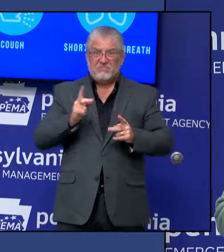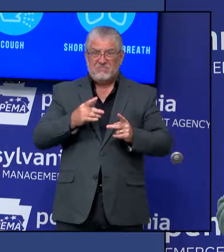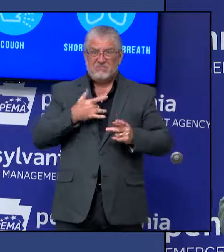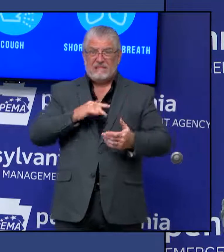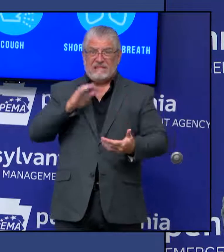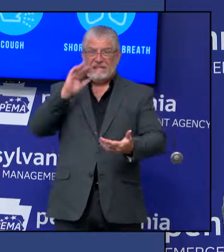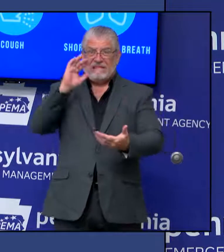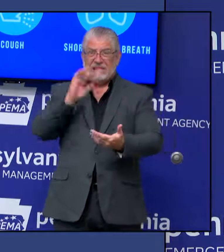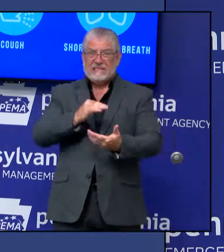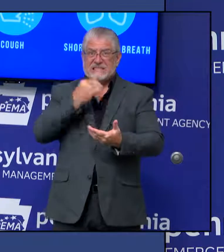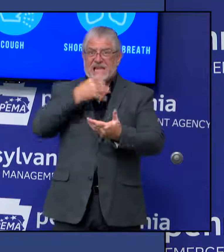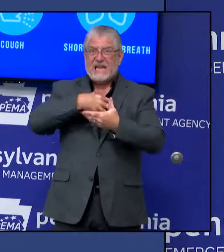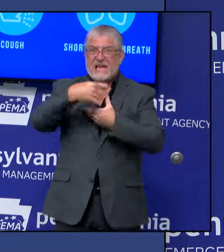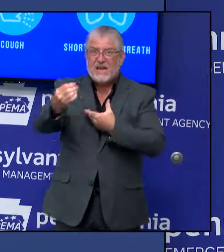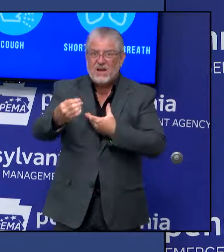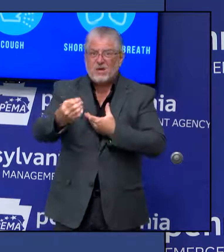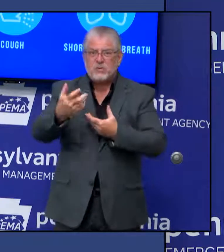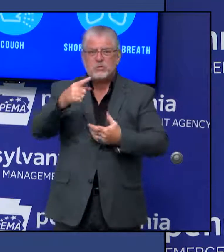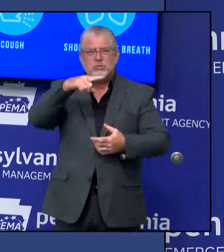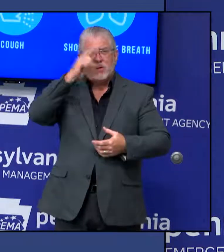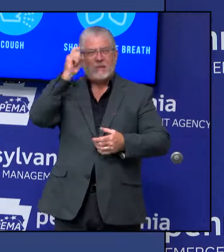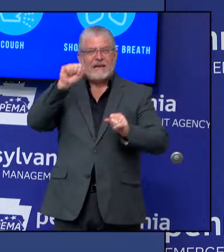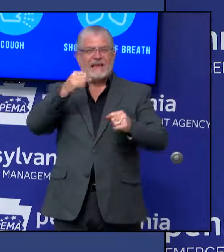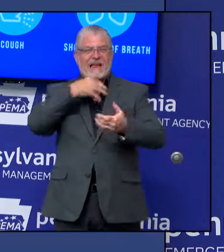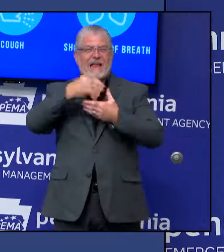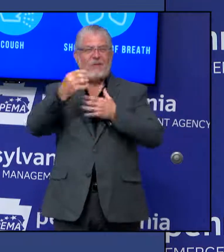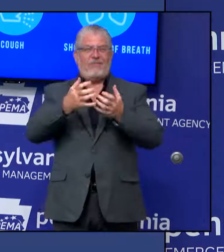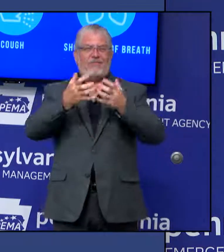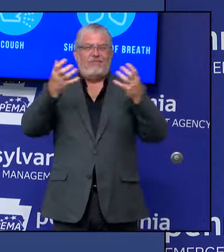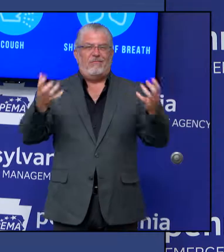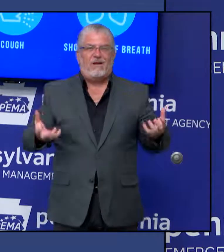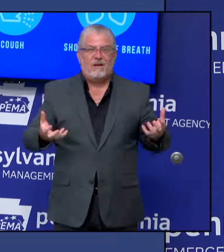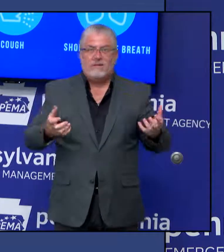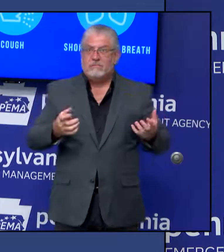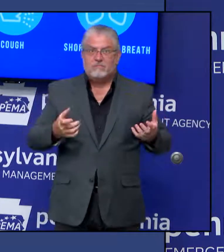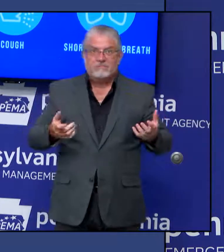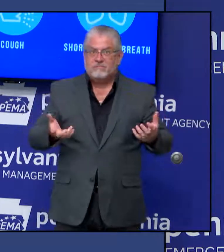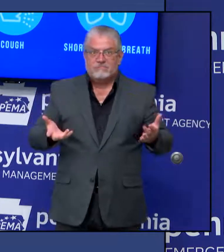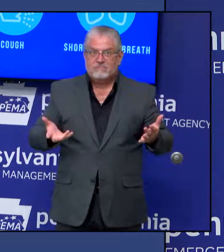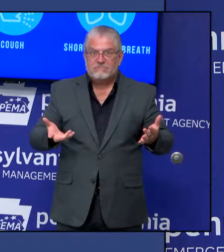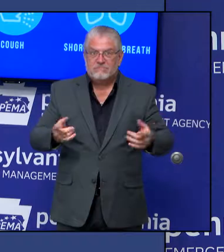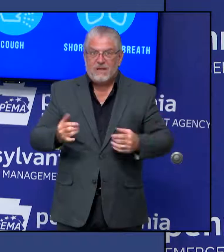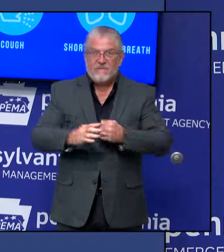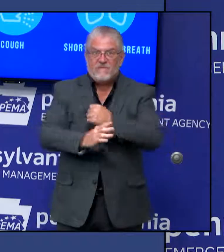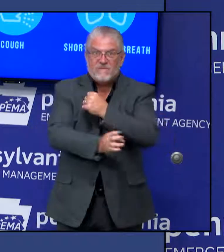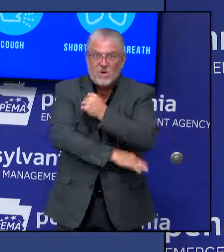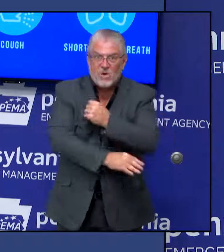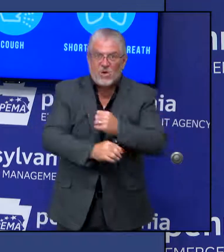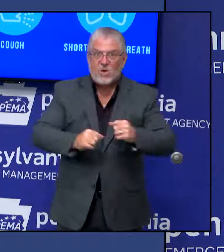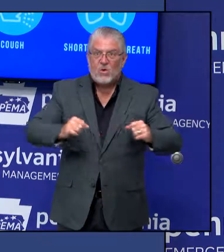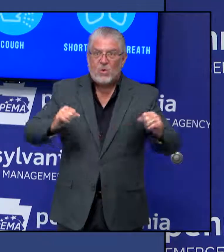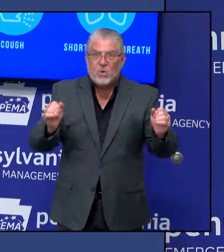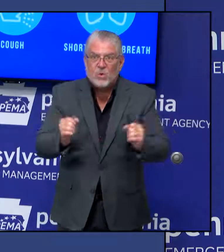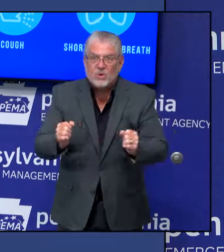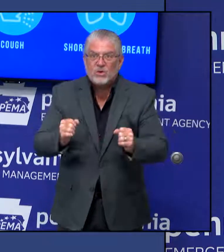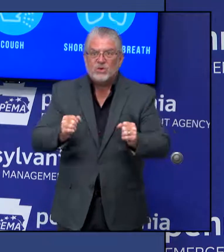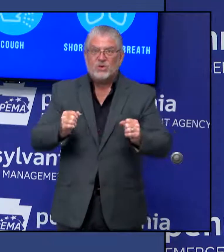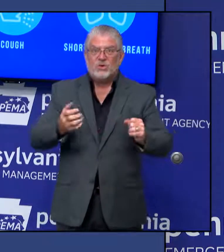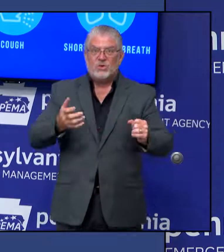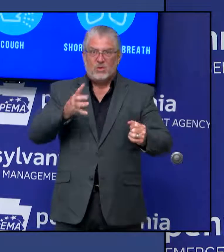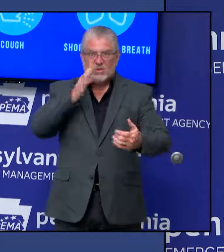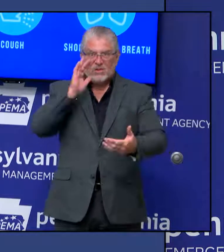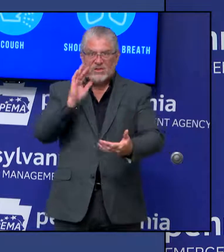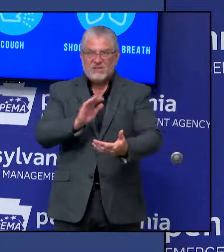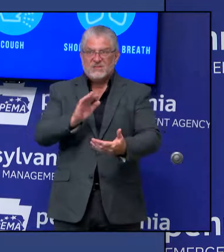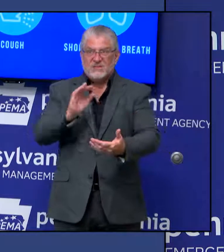restaurant industry. As we get colder, that's going to become less and less likely. And so in order to work to save the restaurant industry